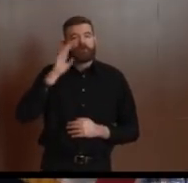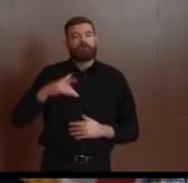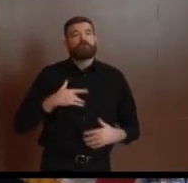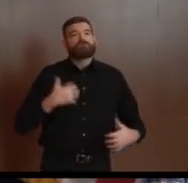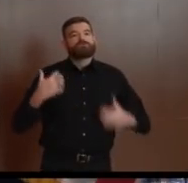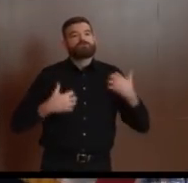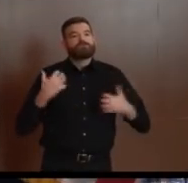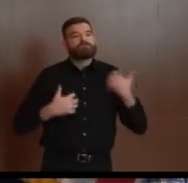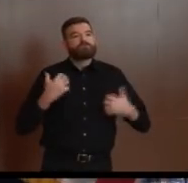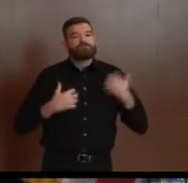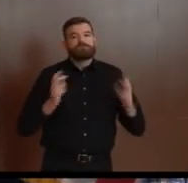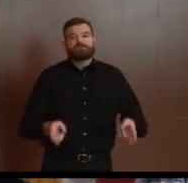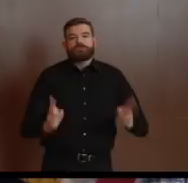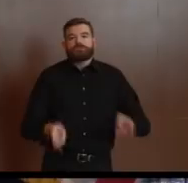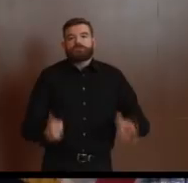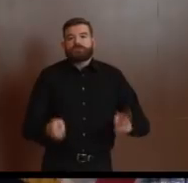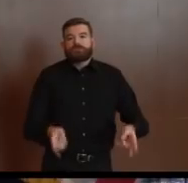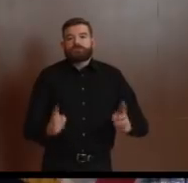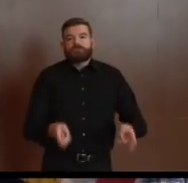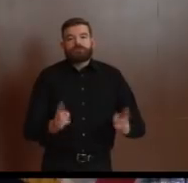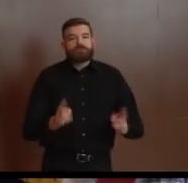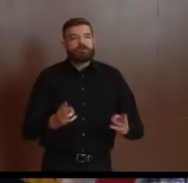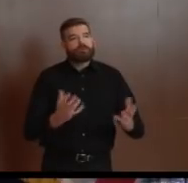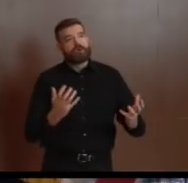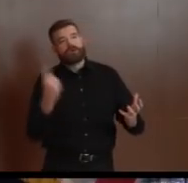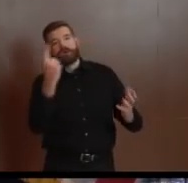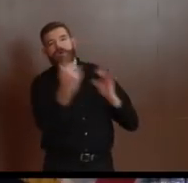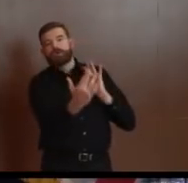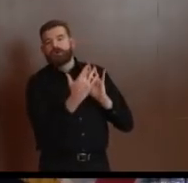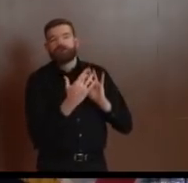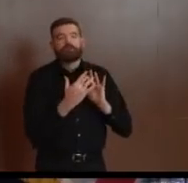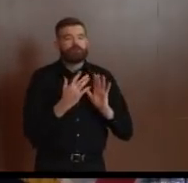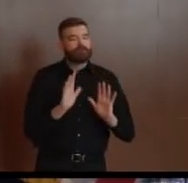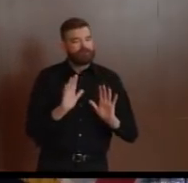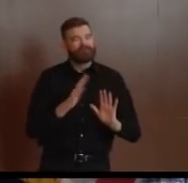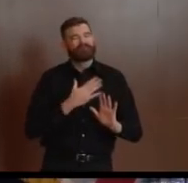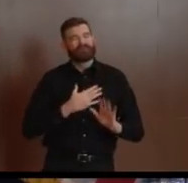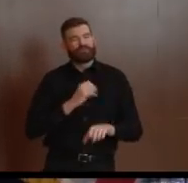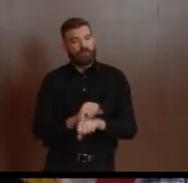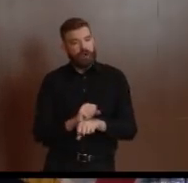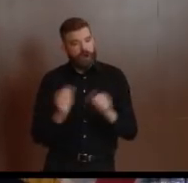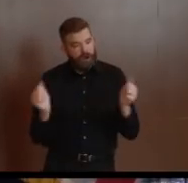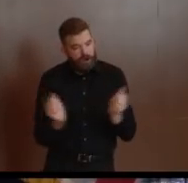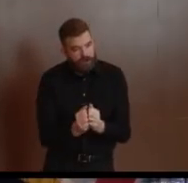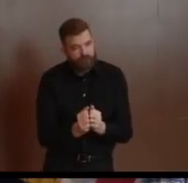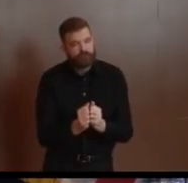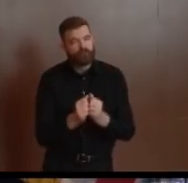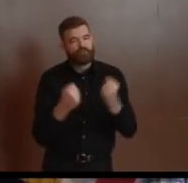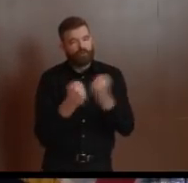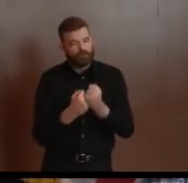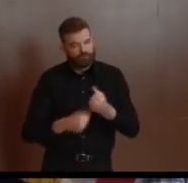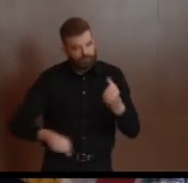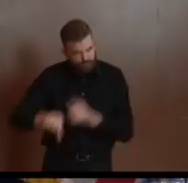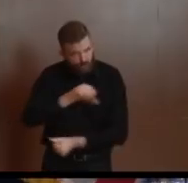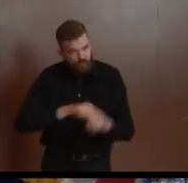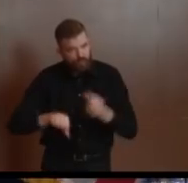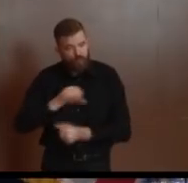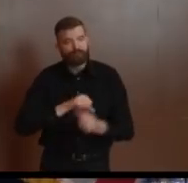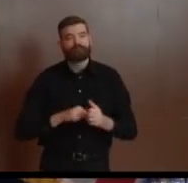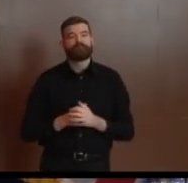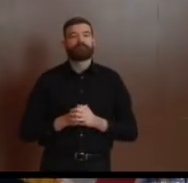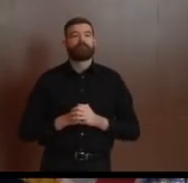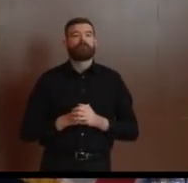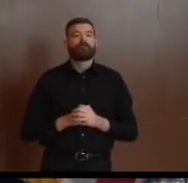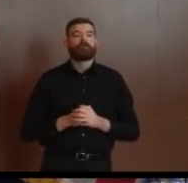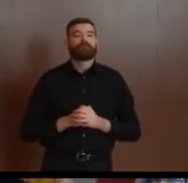through this together. And to do that, we all have to be understanding of one another. Before you call, may I make